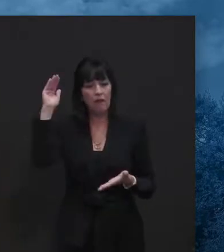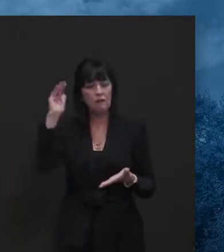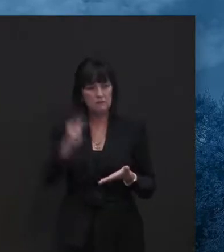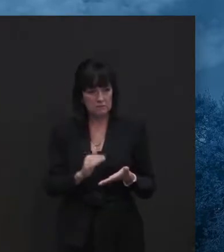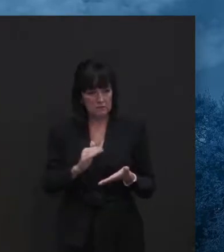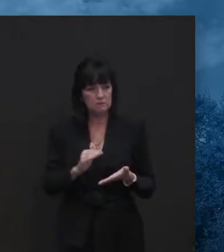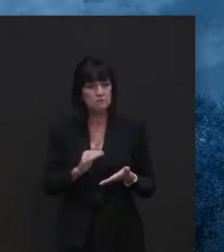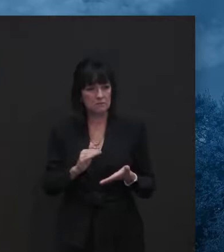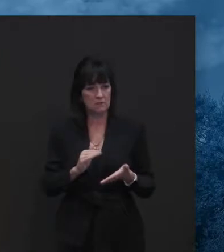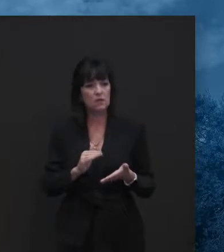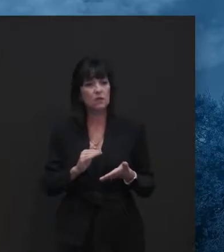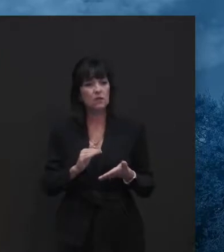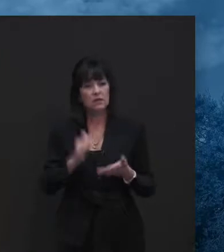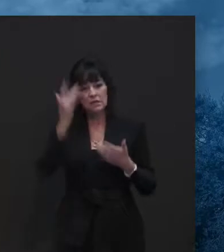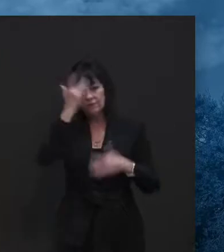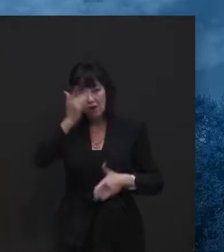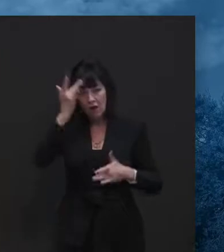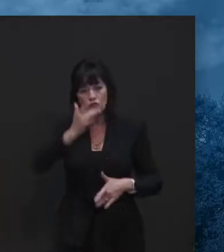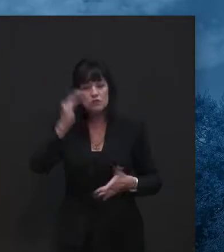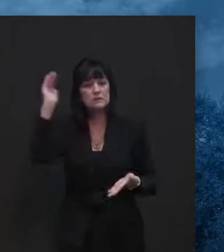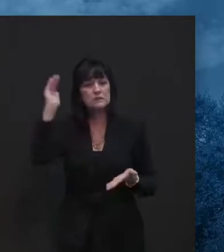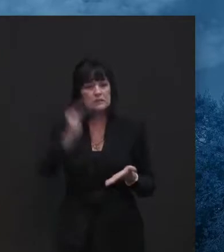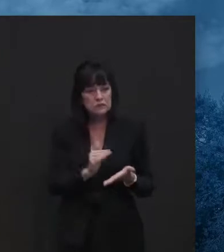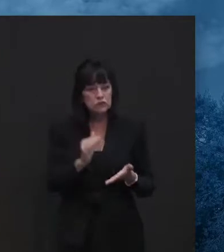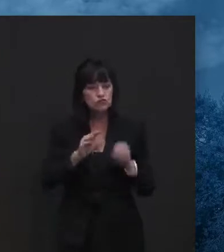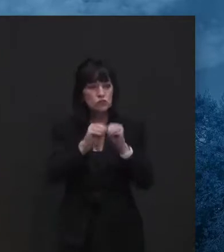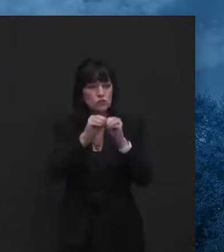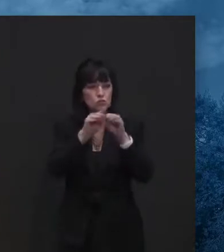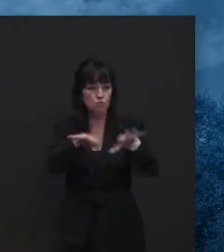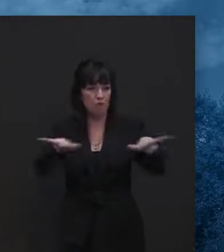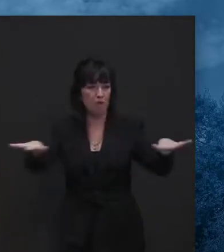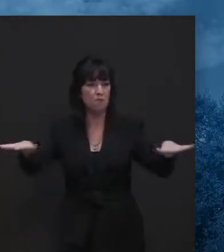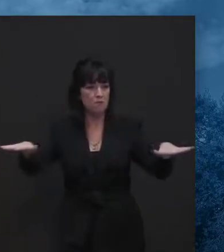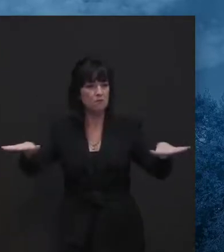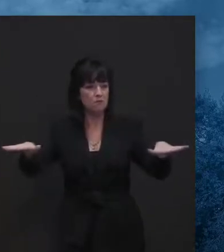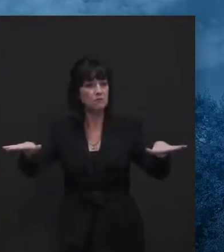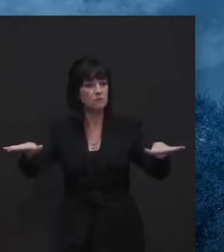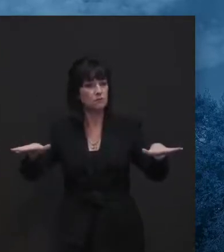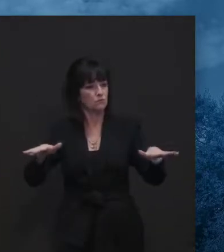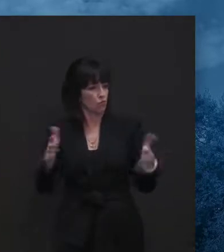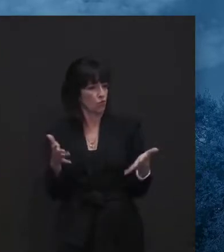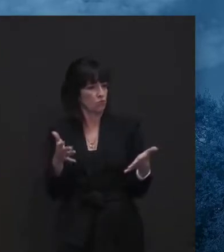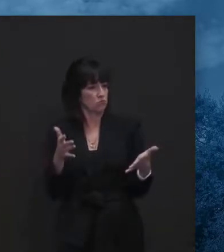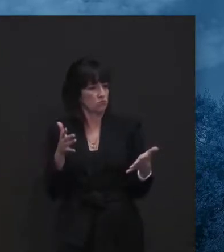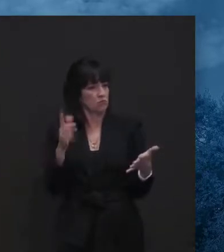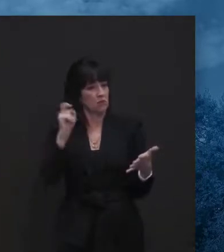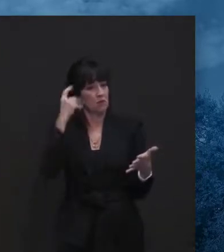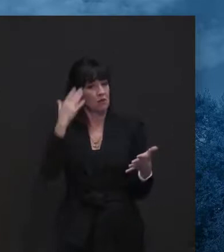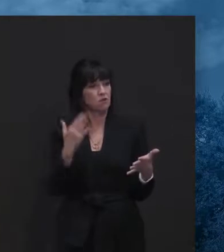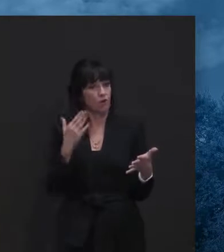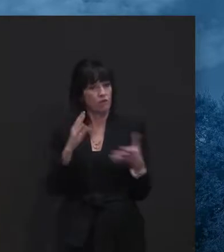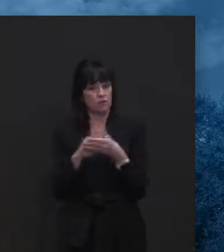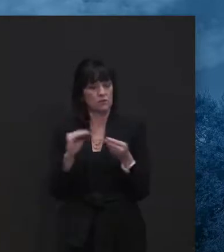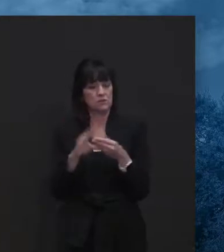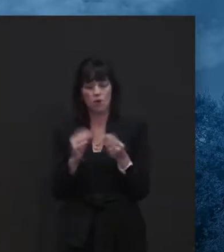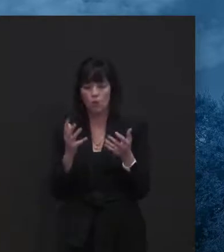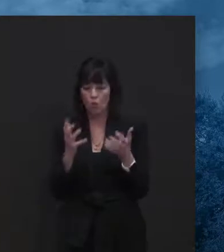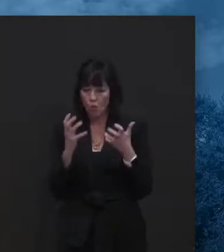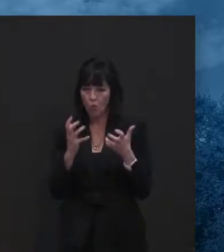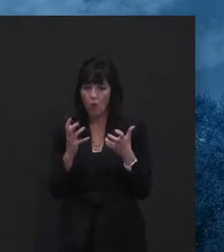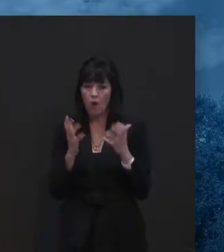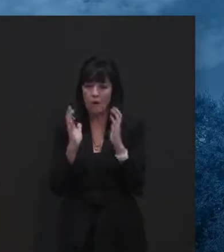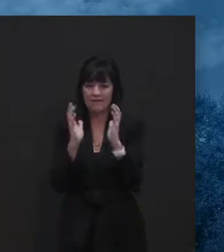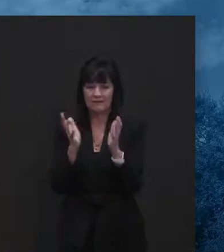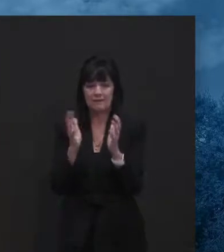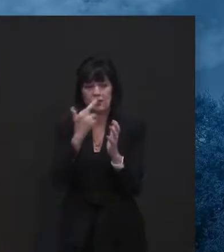decrease the spread. And so, as the governor said, we really want these places to stay open as much as possible. So, this is